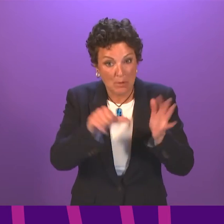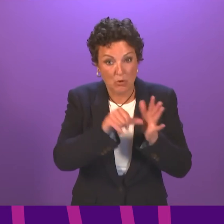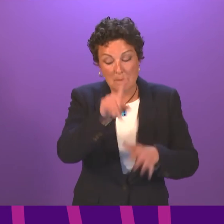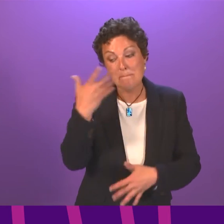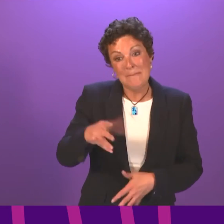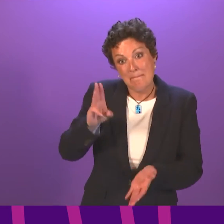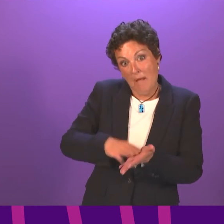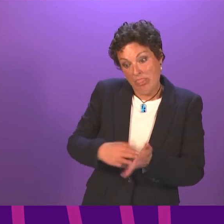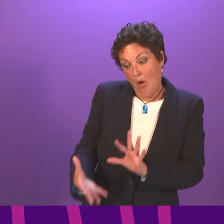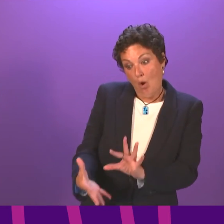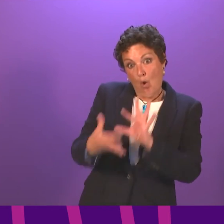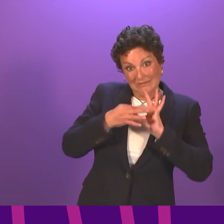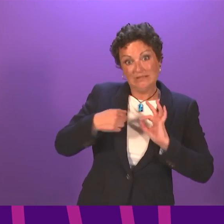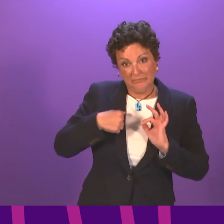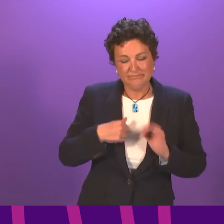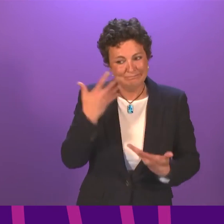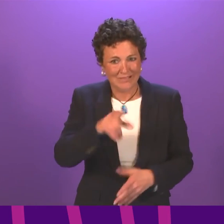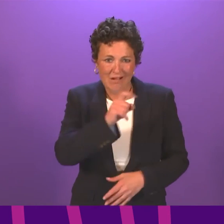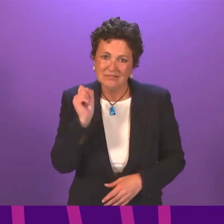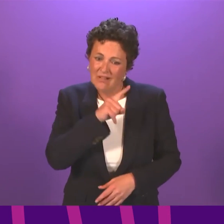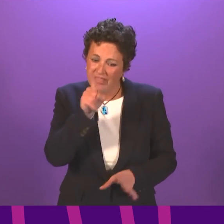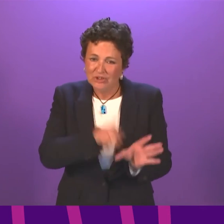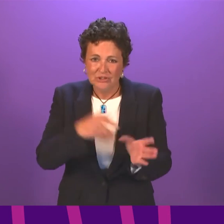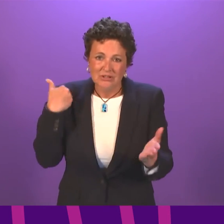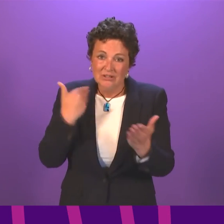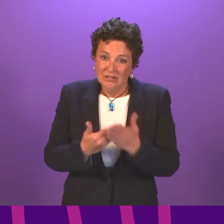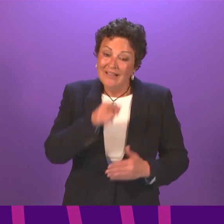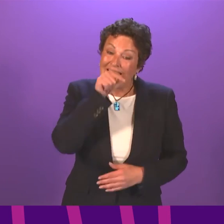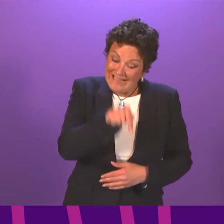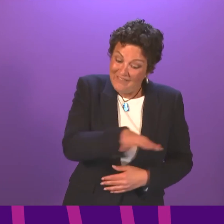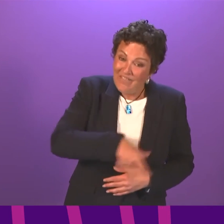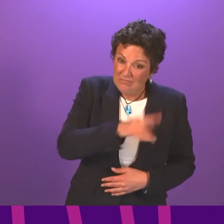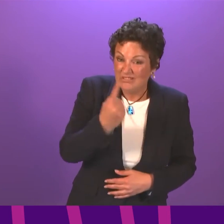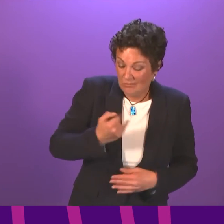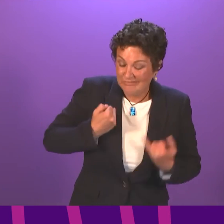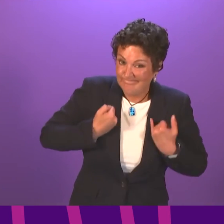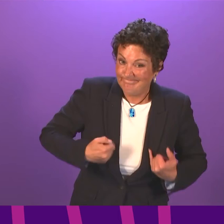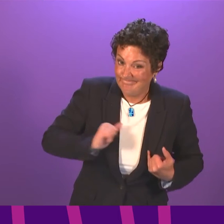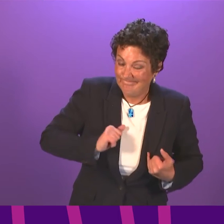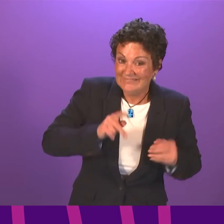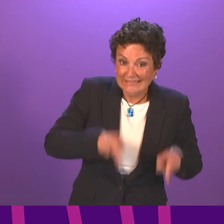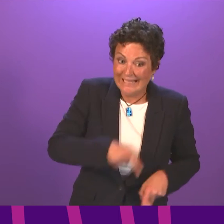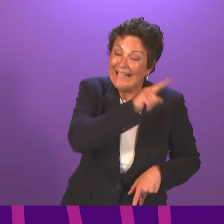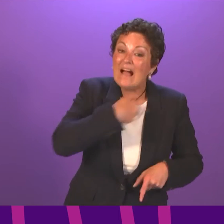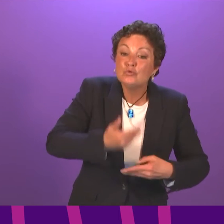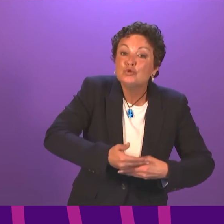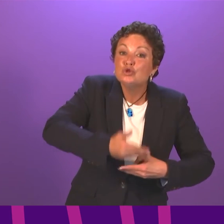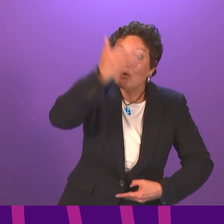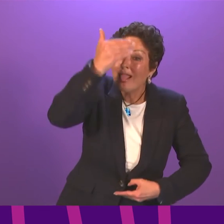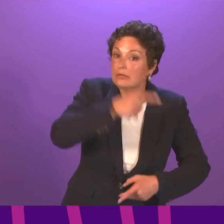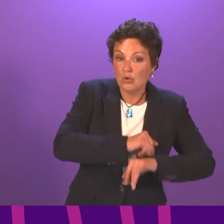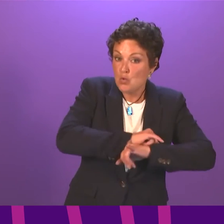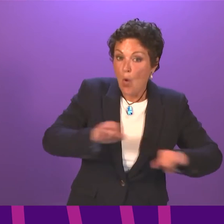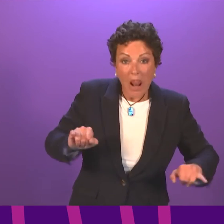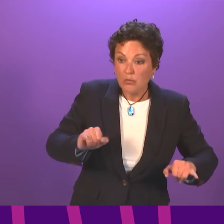was in touch regarding the year her son has had. Due to terminal illness in his family, he was required to shield and not return to